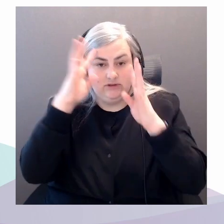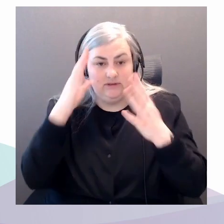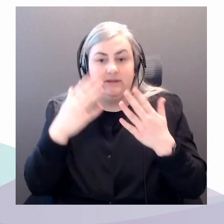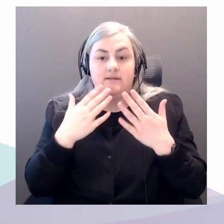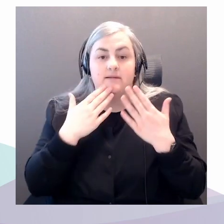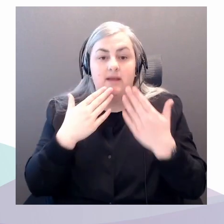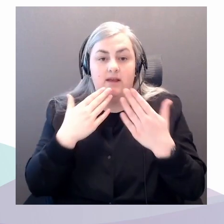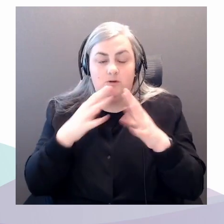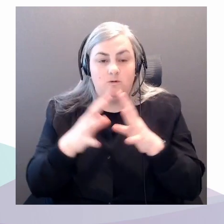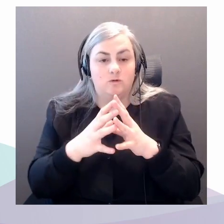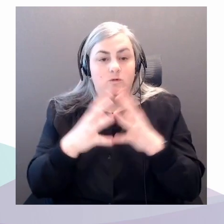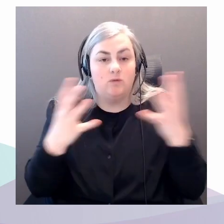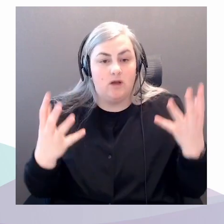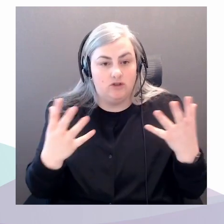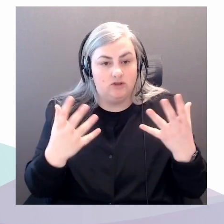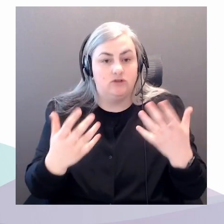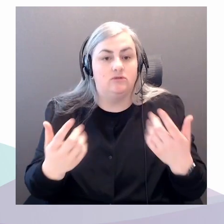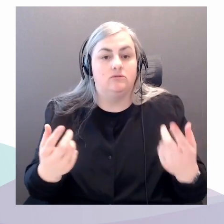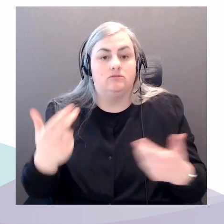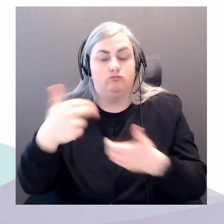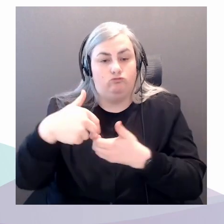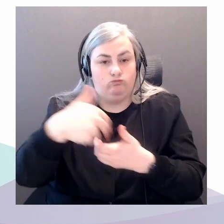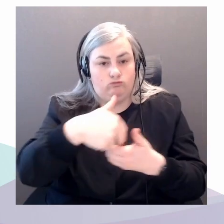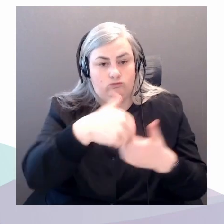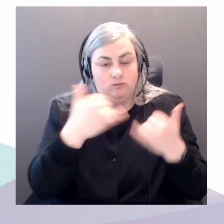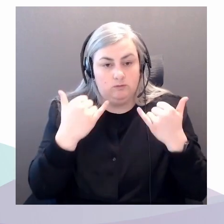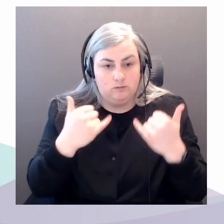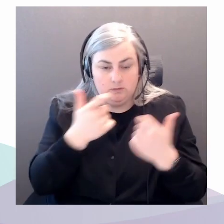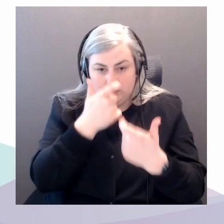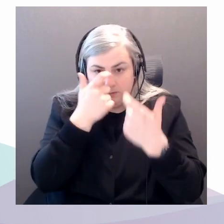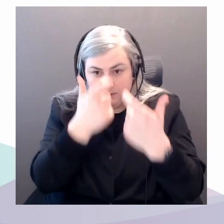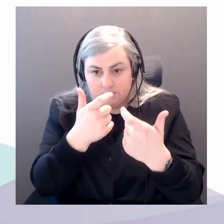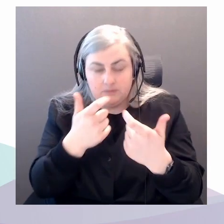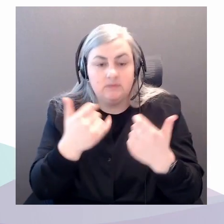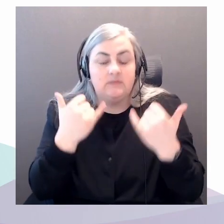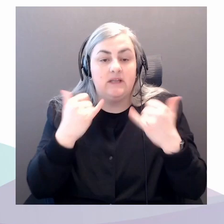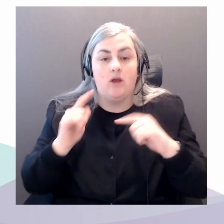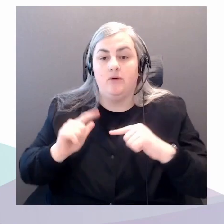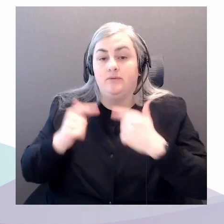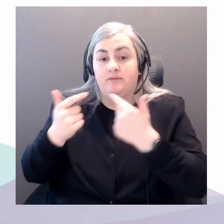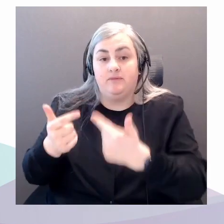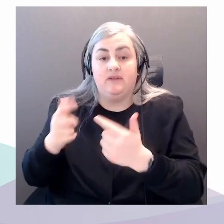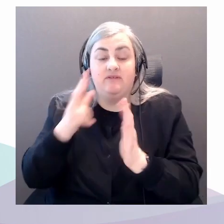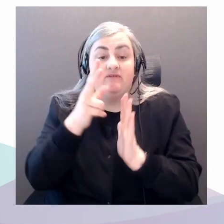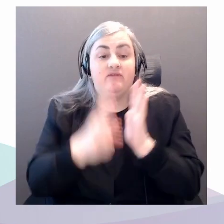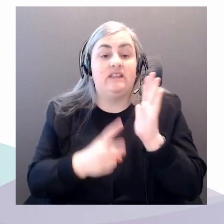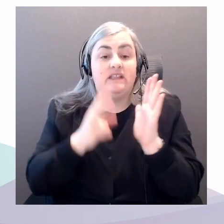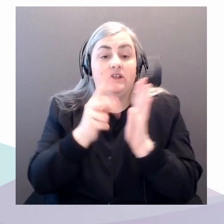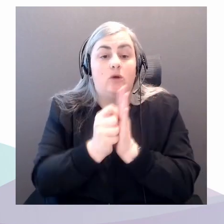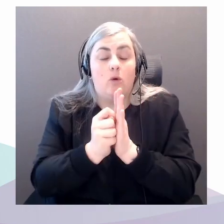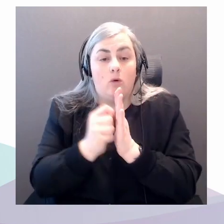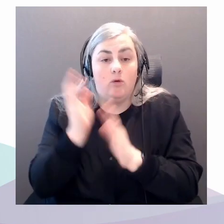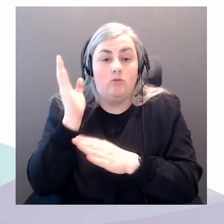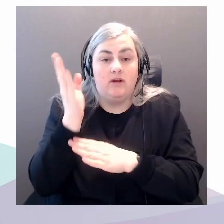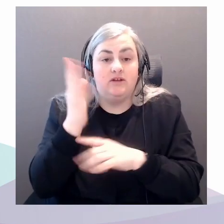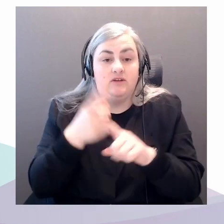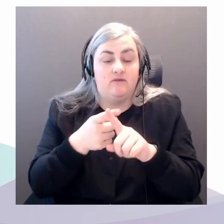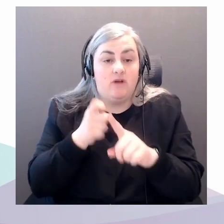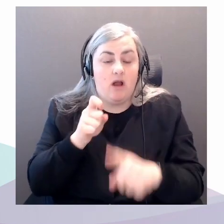today. We will now turn to a video presentation by Dr. Zeeman and Dr. Wilson.